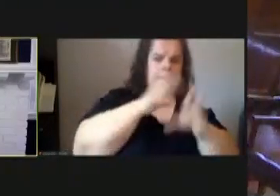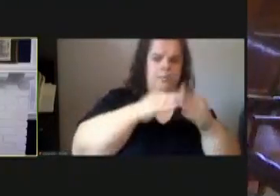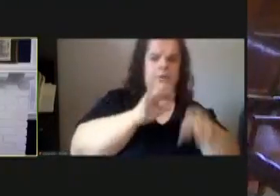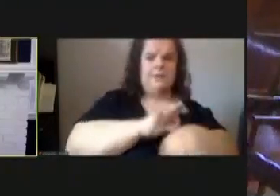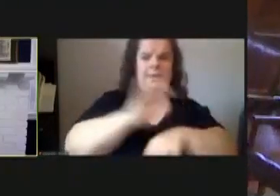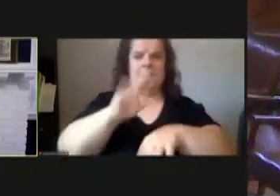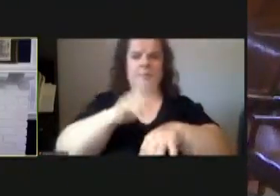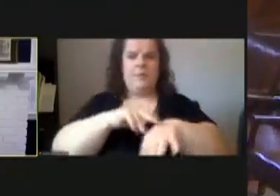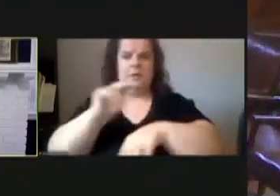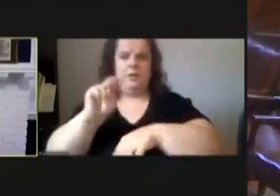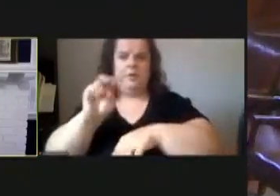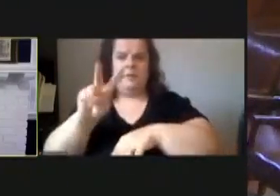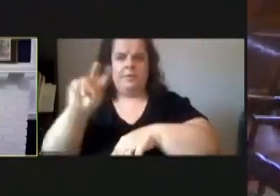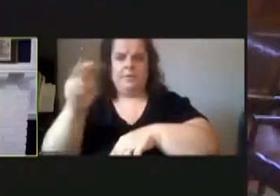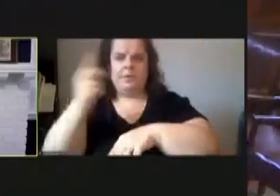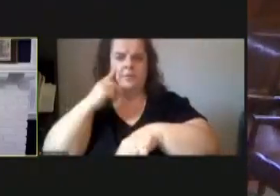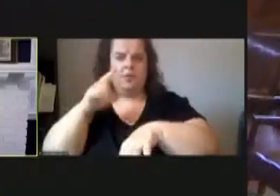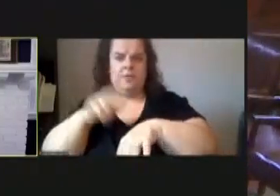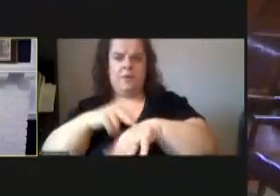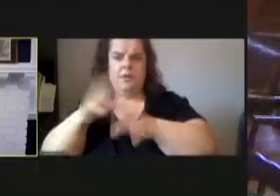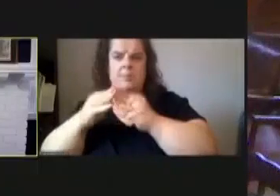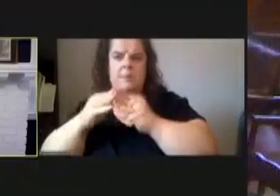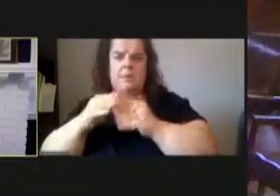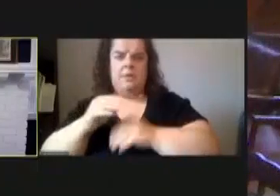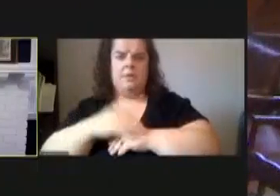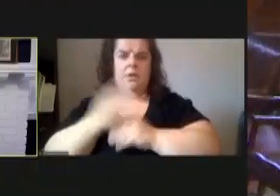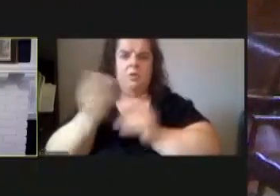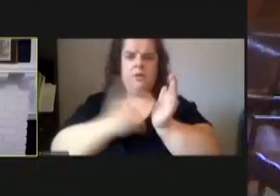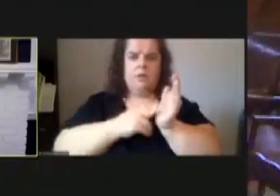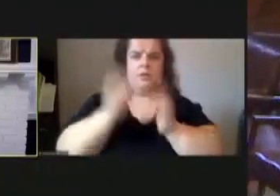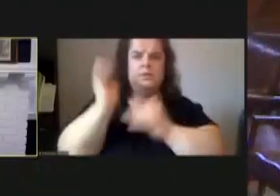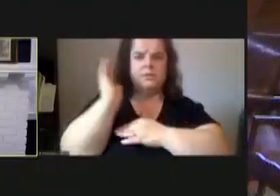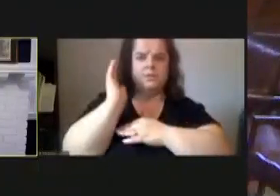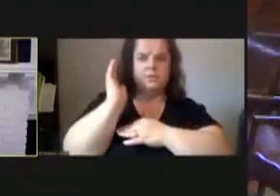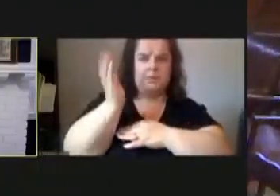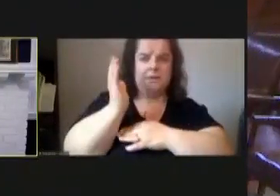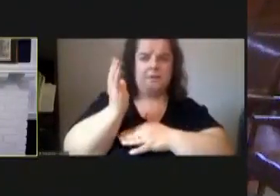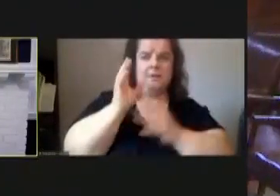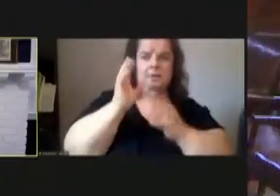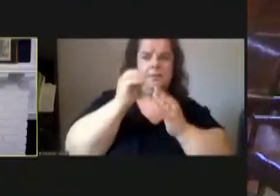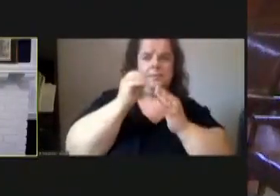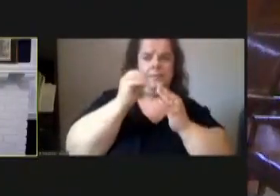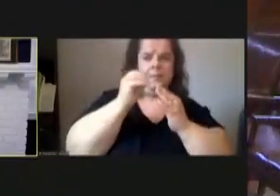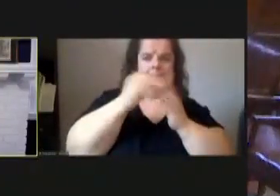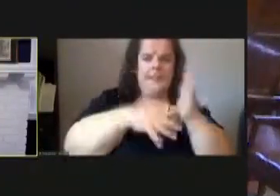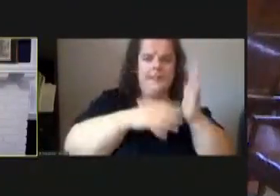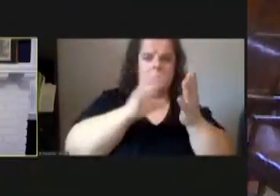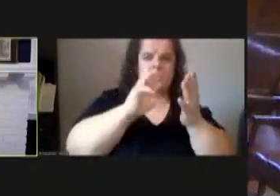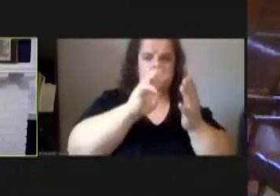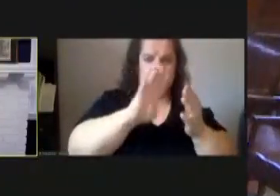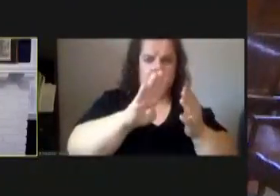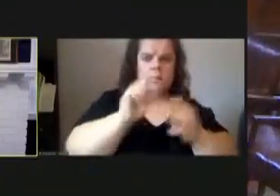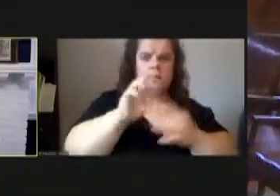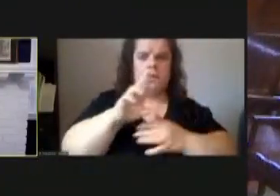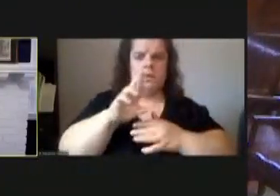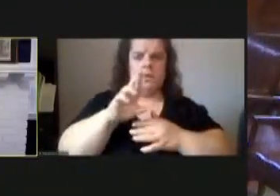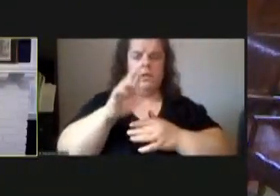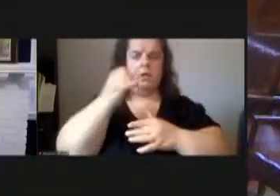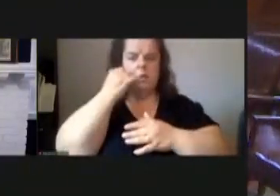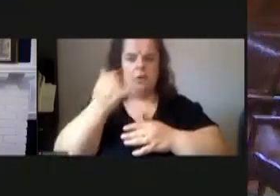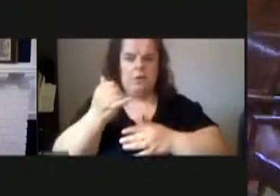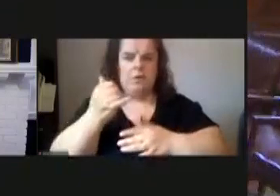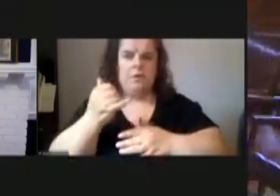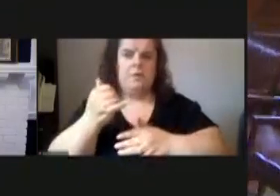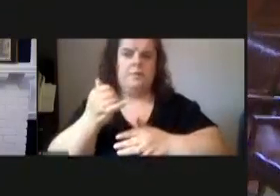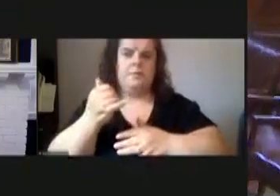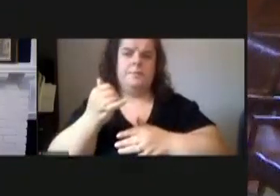SECOND FOR THIS STANDING COMMITTEE MEETING SO REGISTER TO SPEAK AT THESE MEETINGS PLEASE FILL OUT THE SIGN UP FORM ON THE COUNCIL MEETING WEB PAGE BY THE DEADLINE WE ALSO